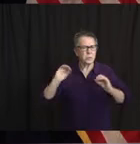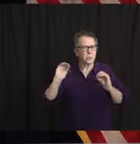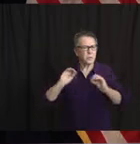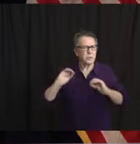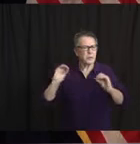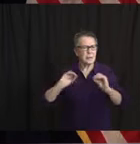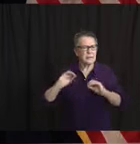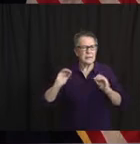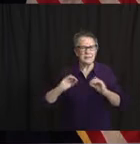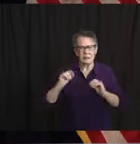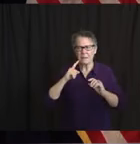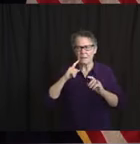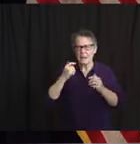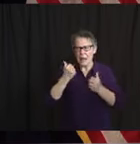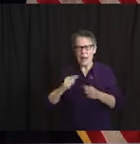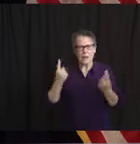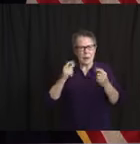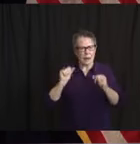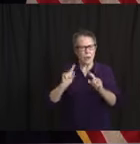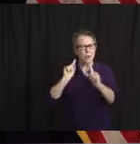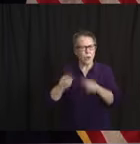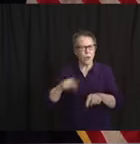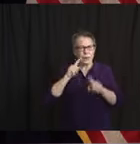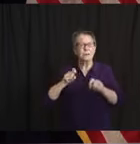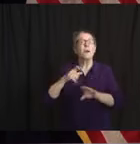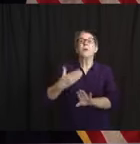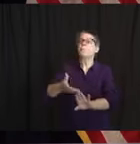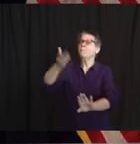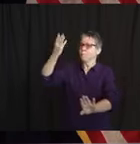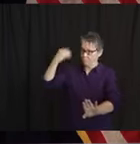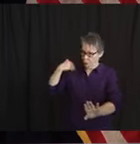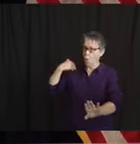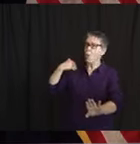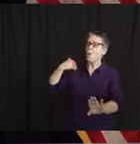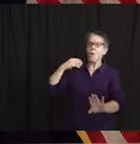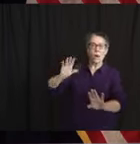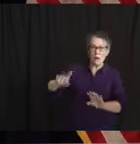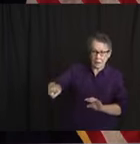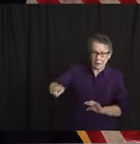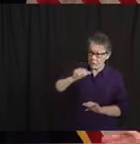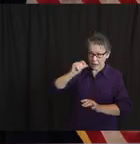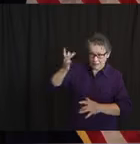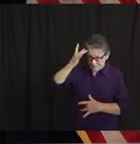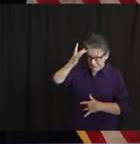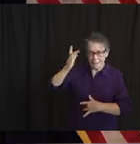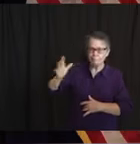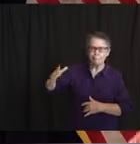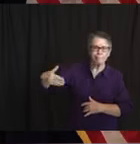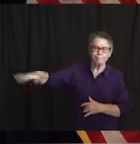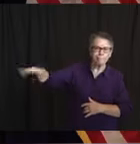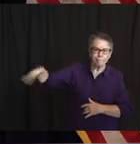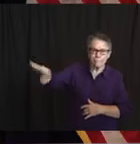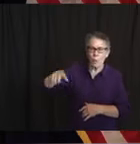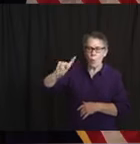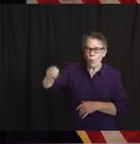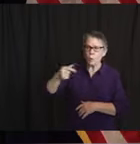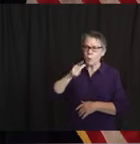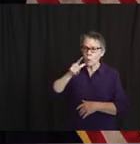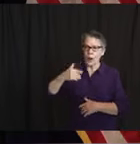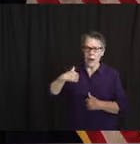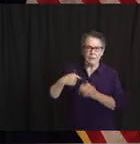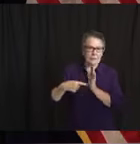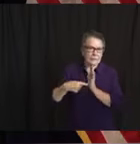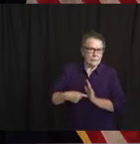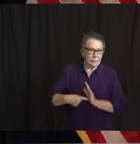we've now, Judy used a number that I think with the Walmart takes it up another seven, but